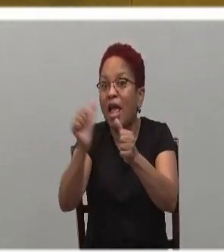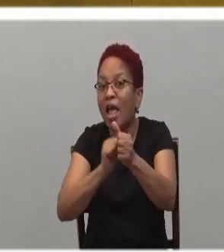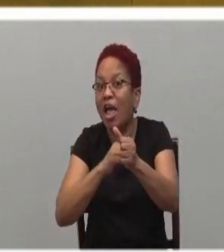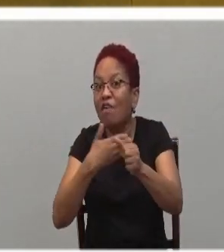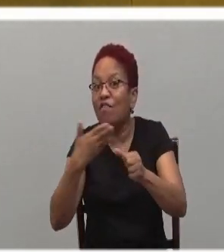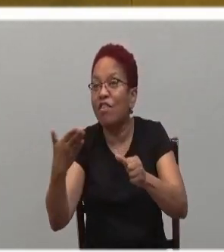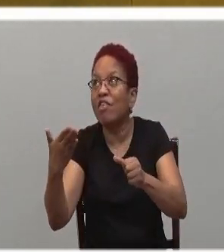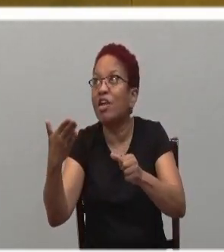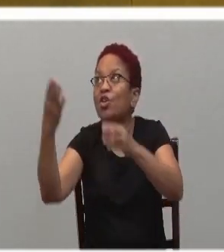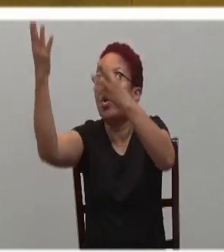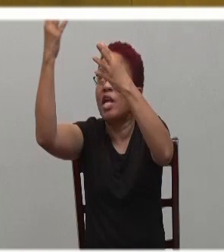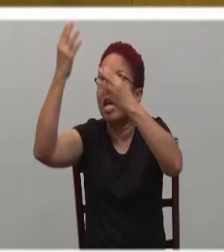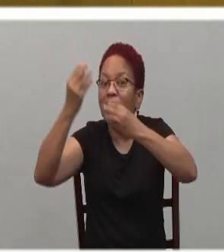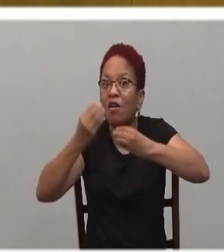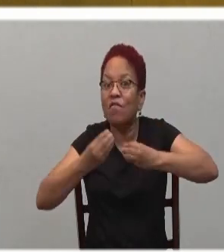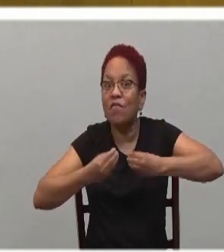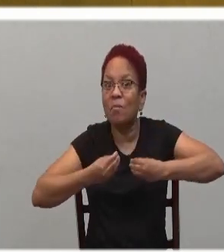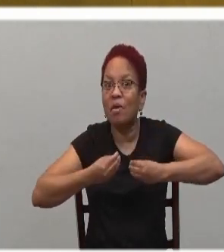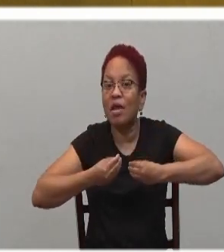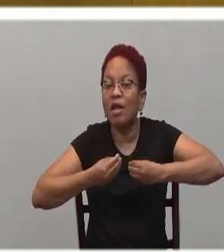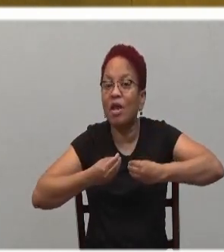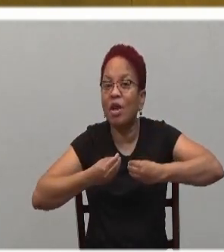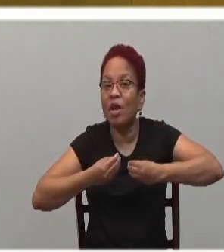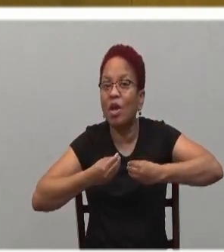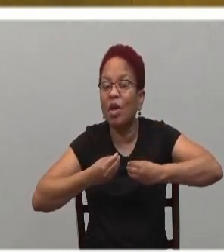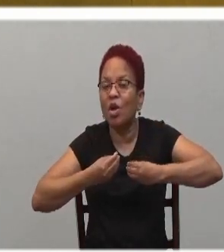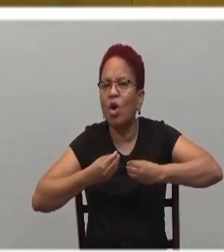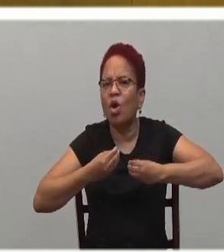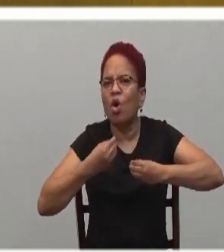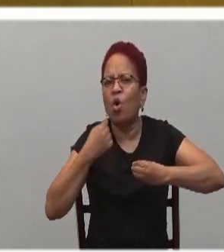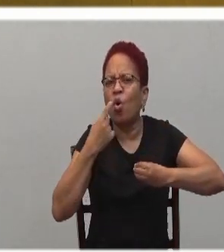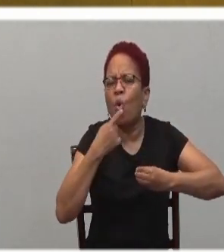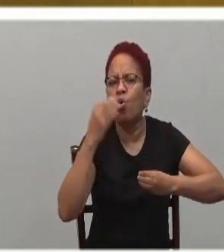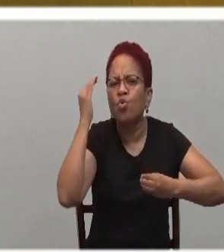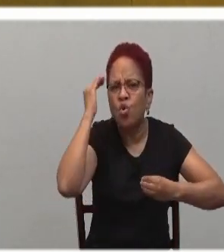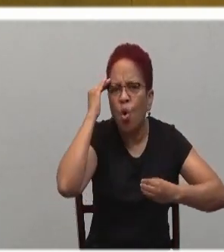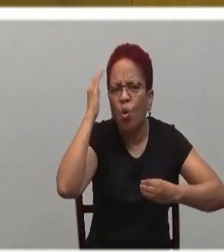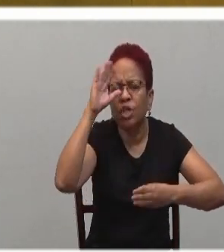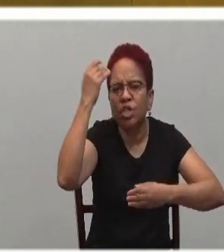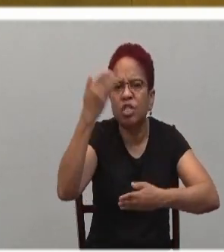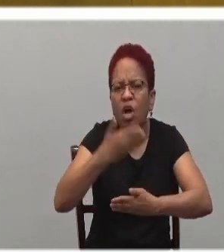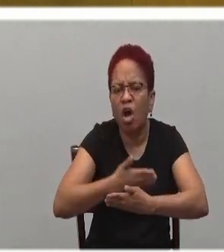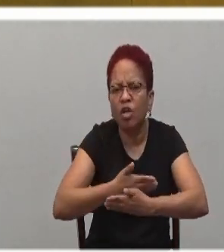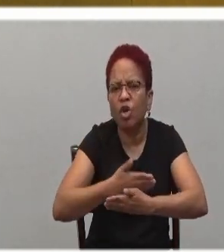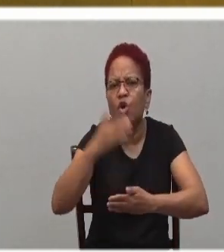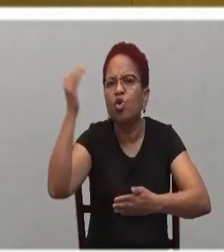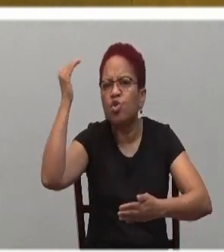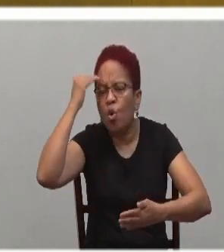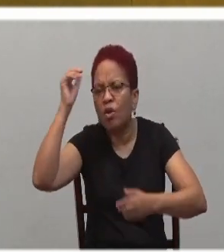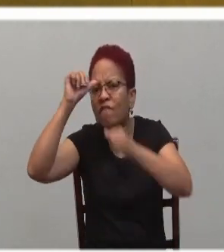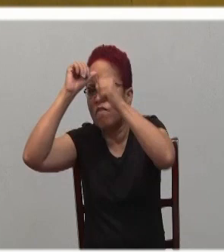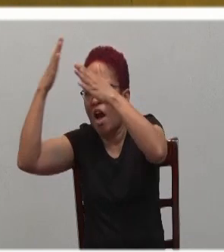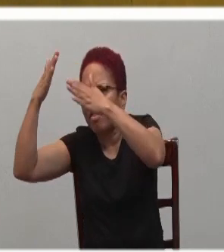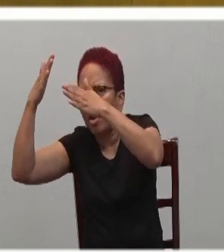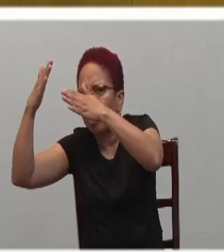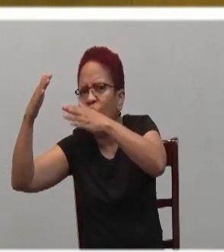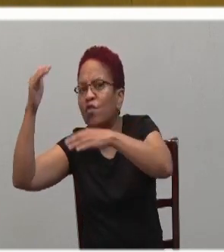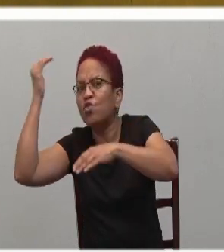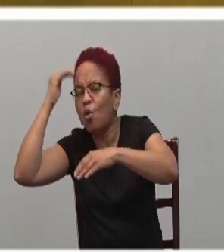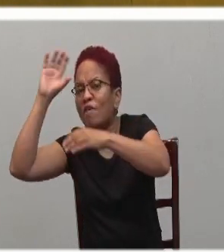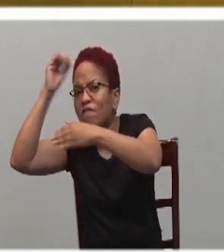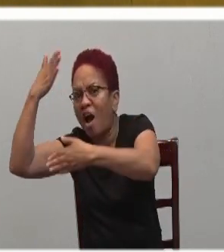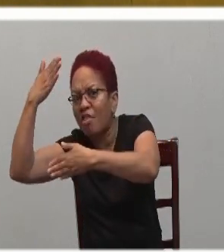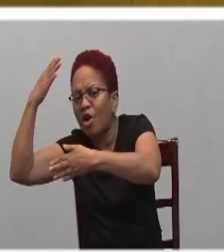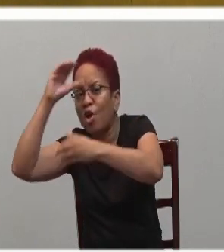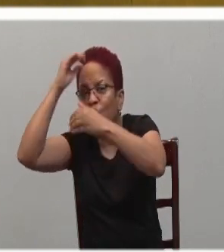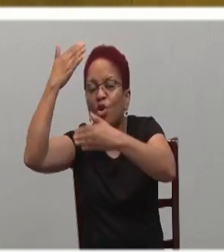by my Father, and no one knows the Son except the Father, just as no one knows the Father except the Son and